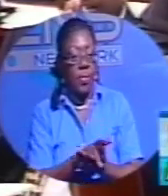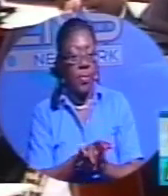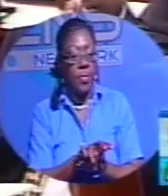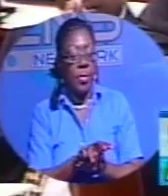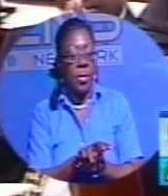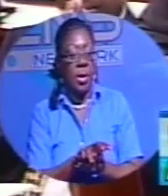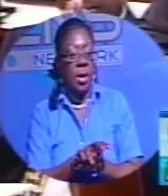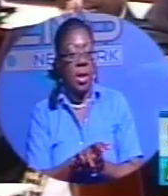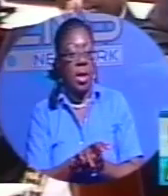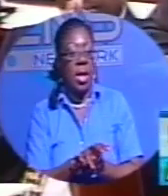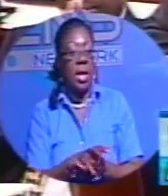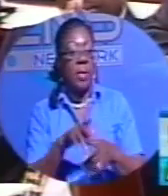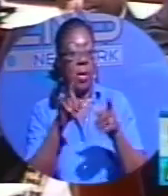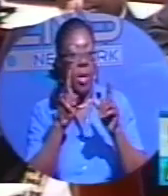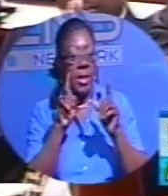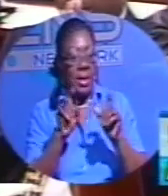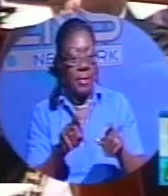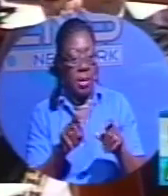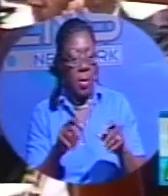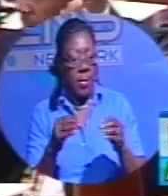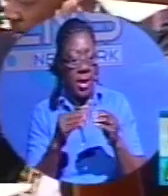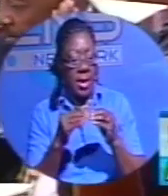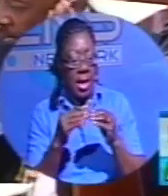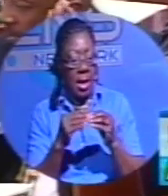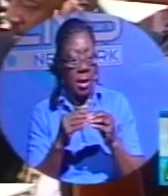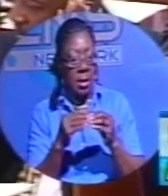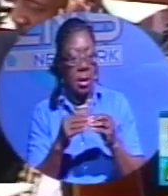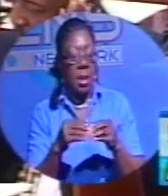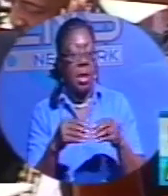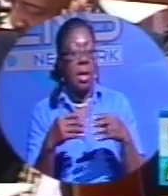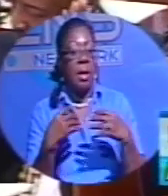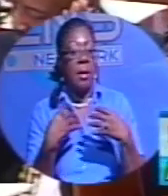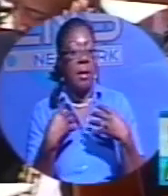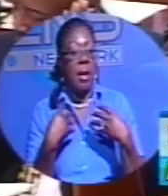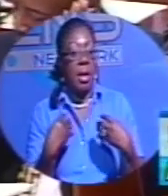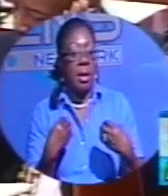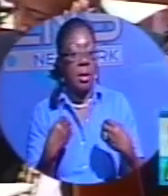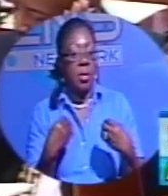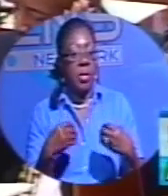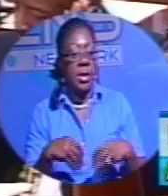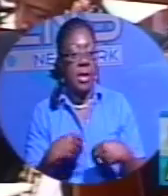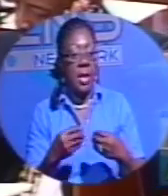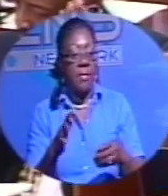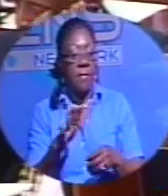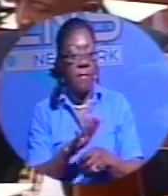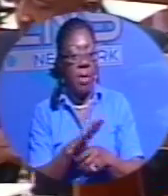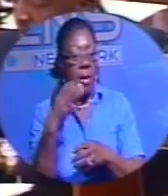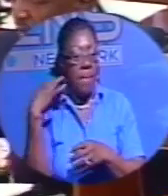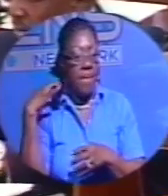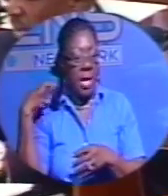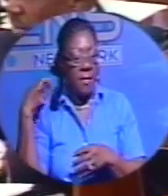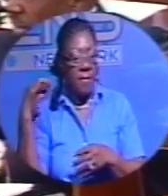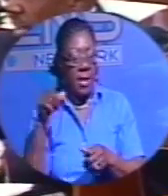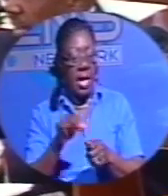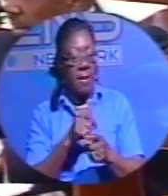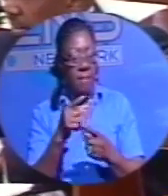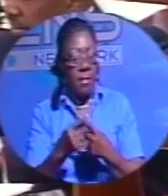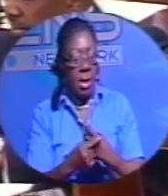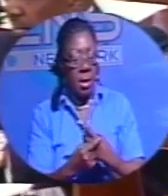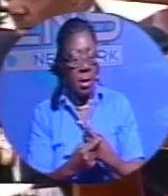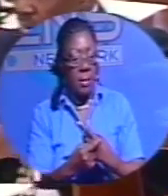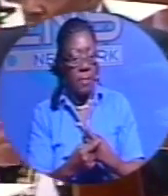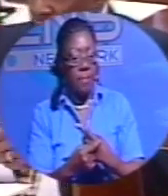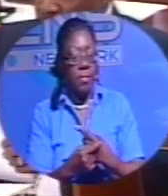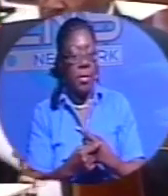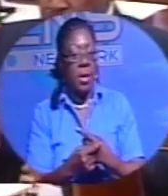meet health and education conditions to receive the full benefit on a monthly basis. Currently,